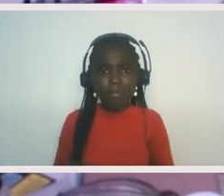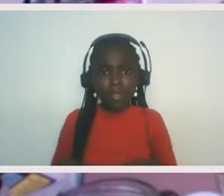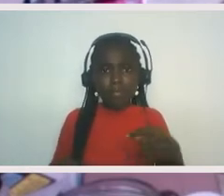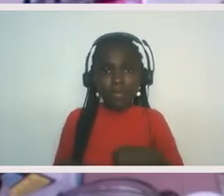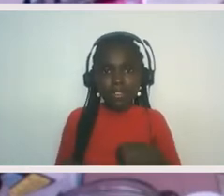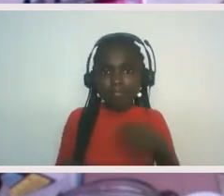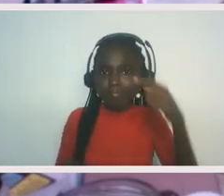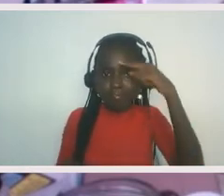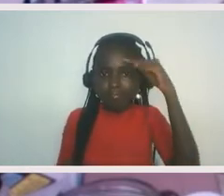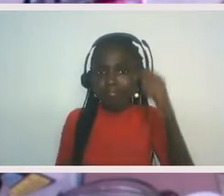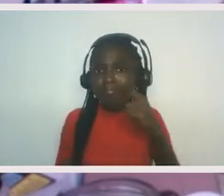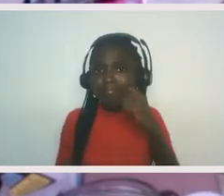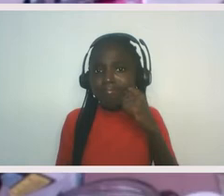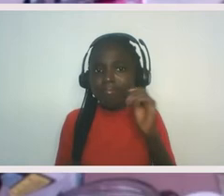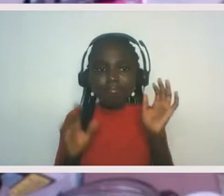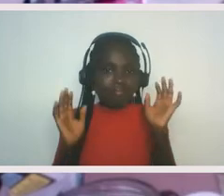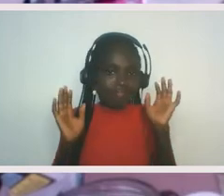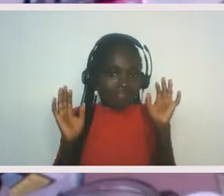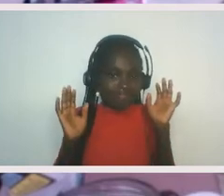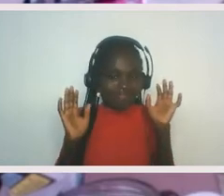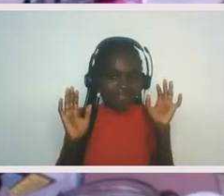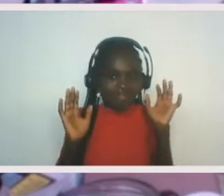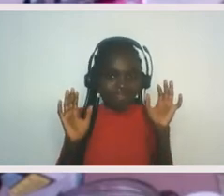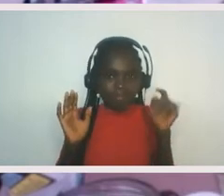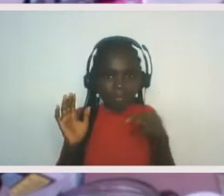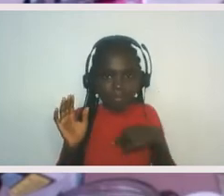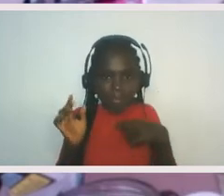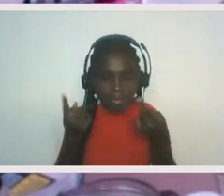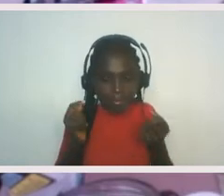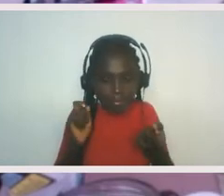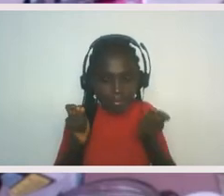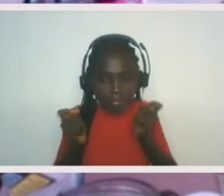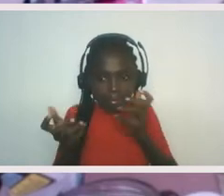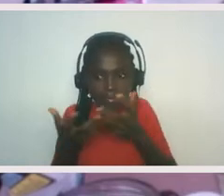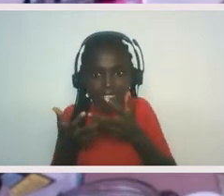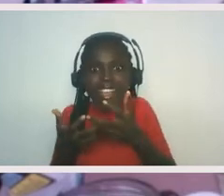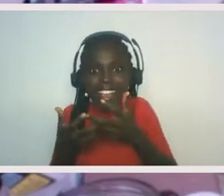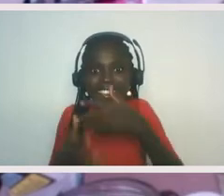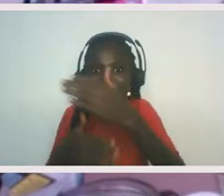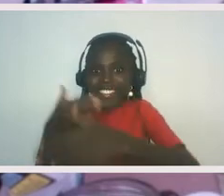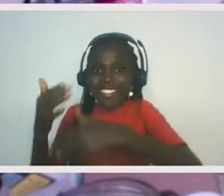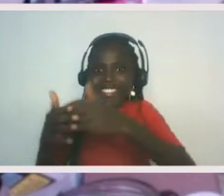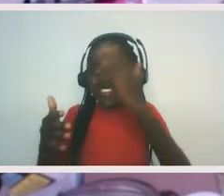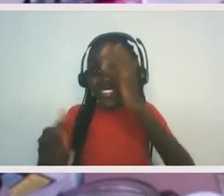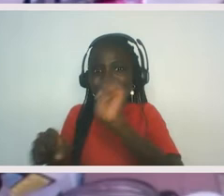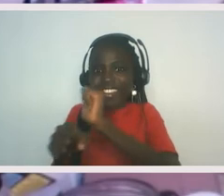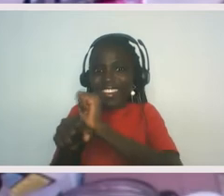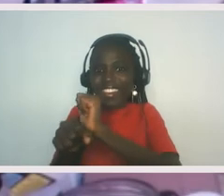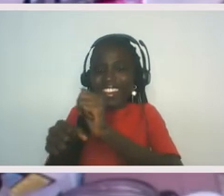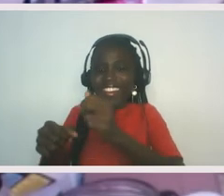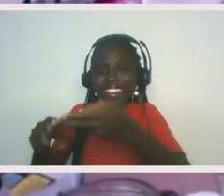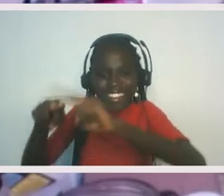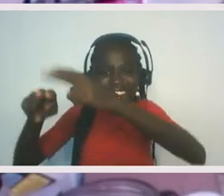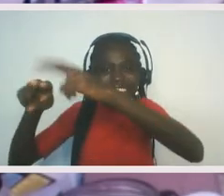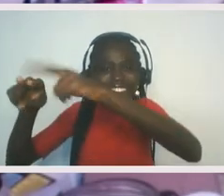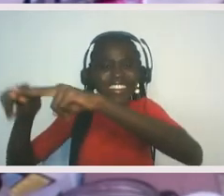the time will get you promoted. We know that every single one of us knows that. And that has